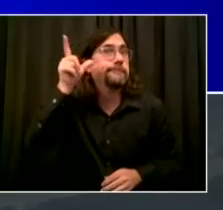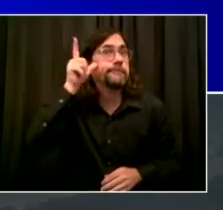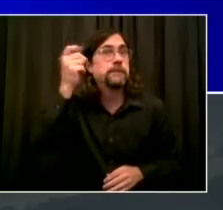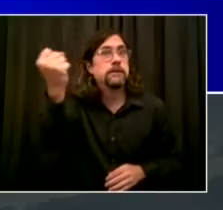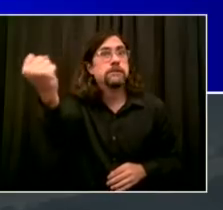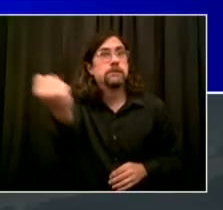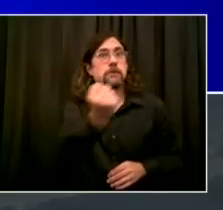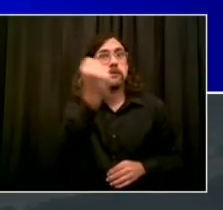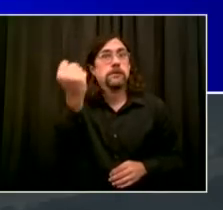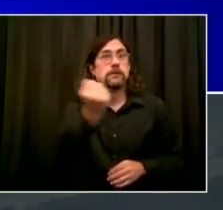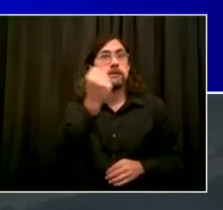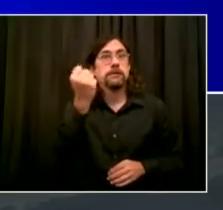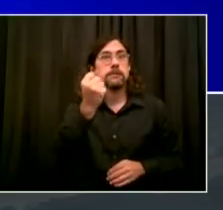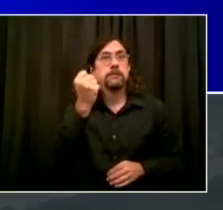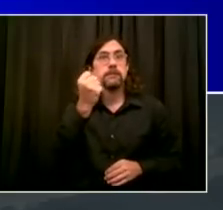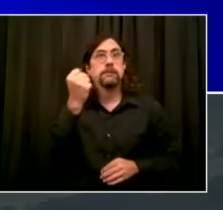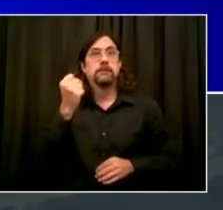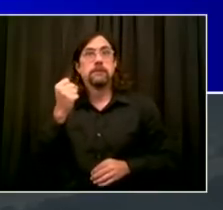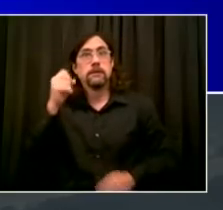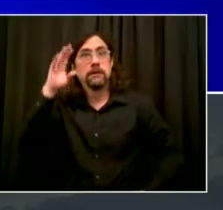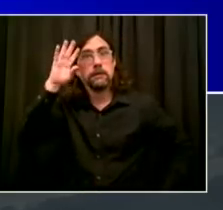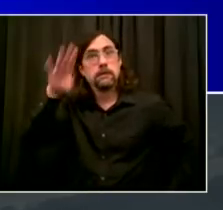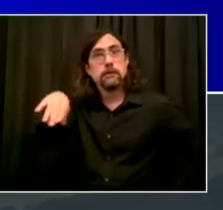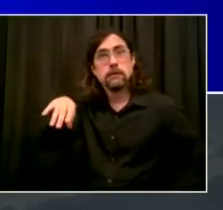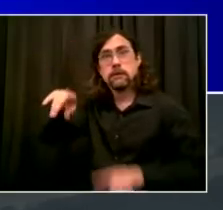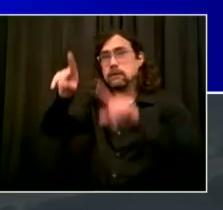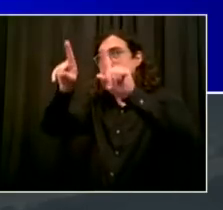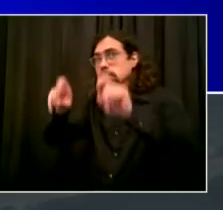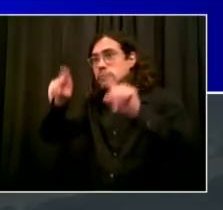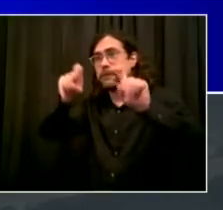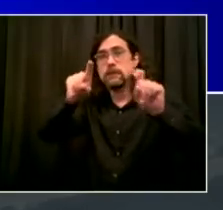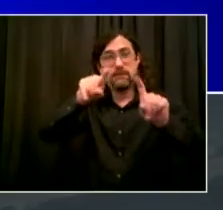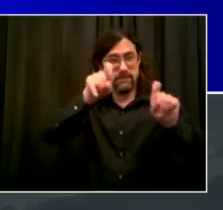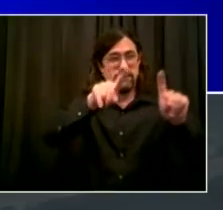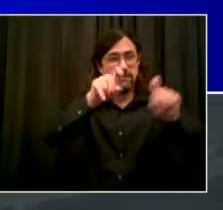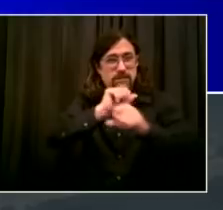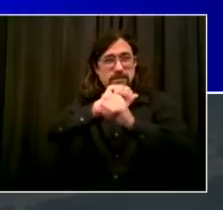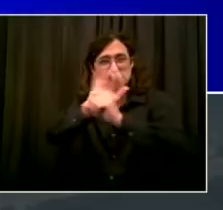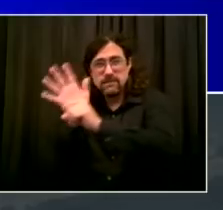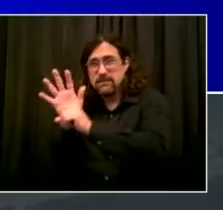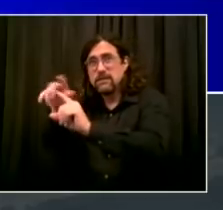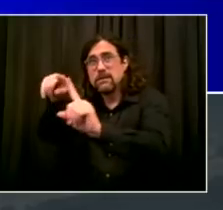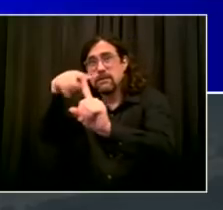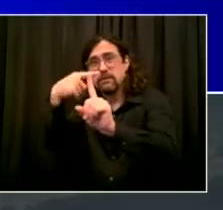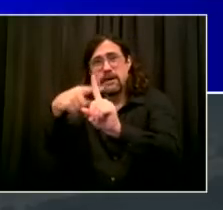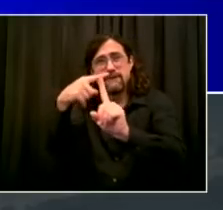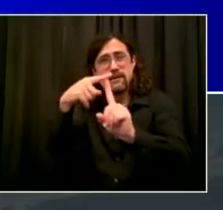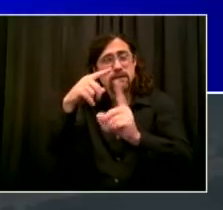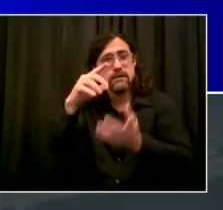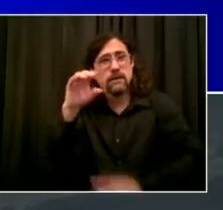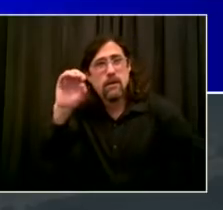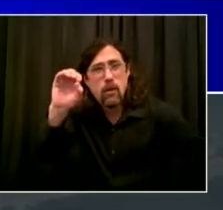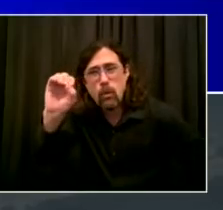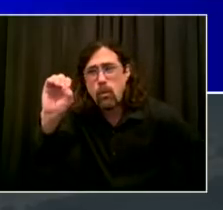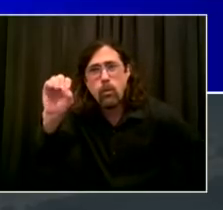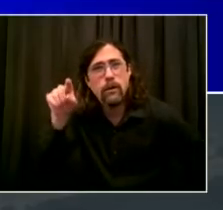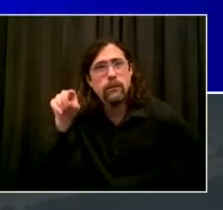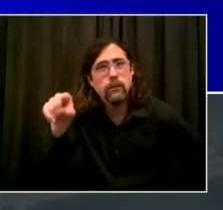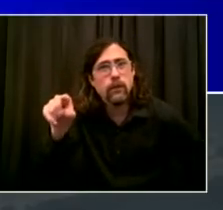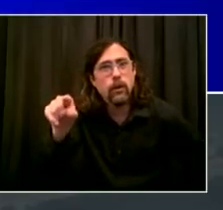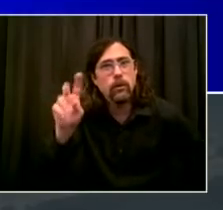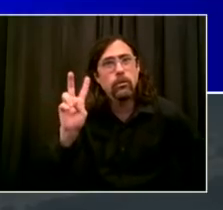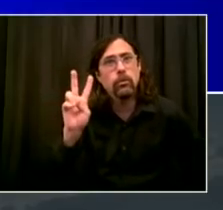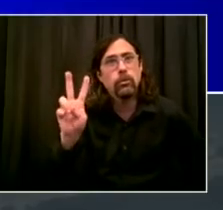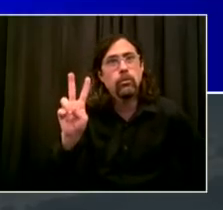.24%. That is tied for the lowest number we have seen since March. So a good